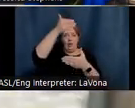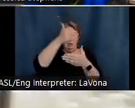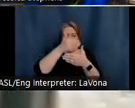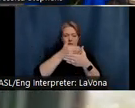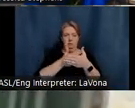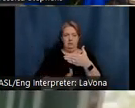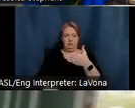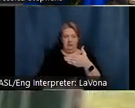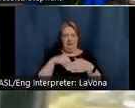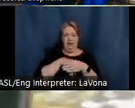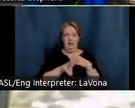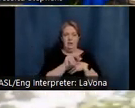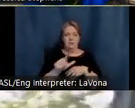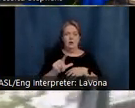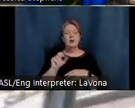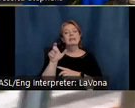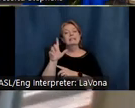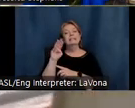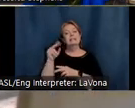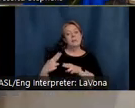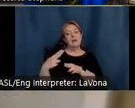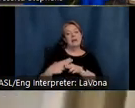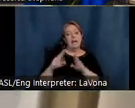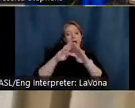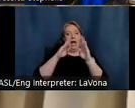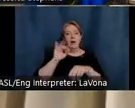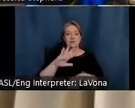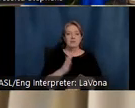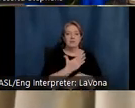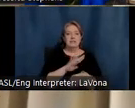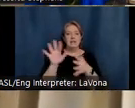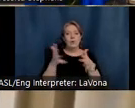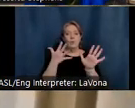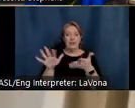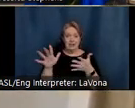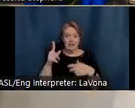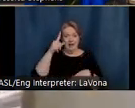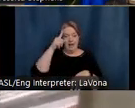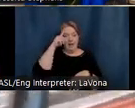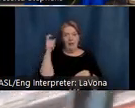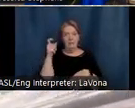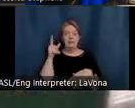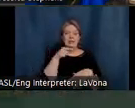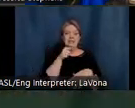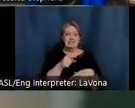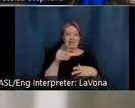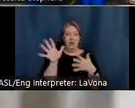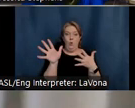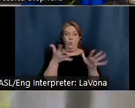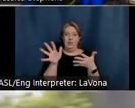house the House of the Singing Winds because of the sound the breeze made as it vibrated the window screens.